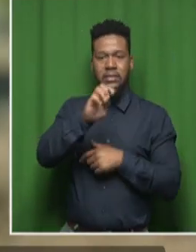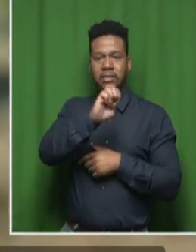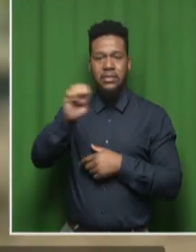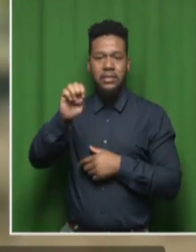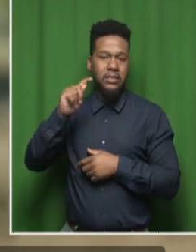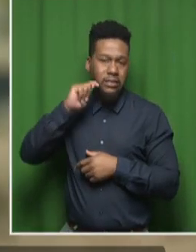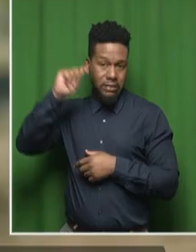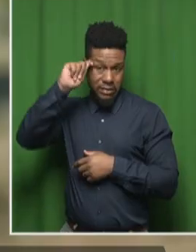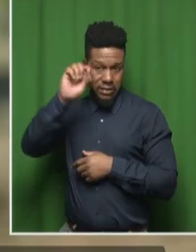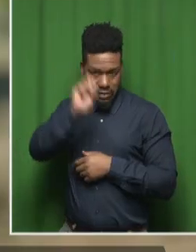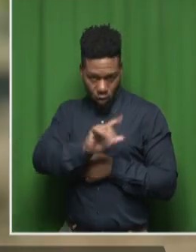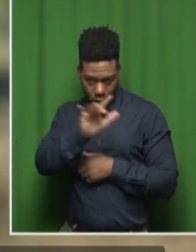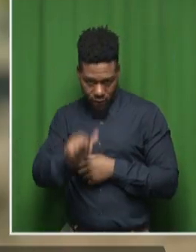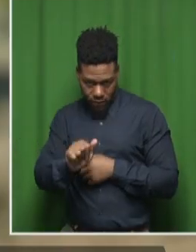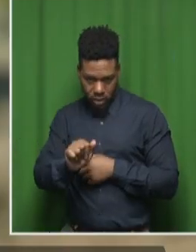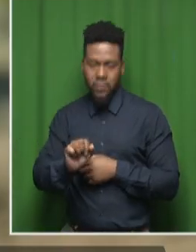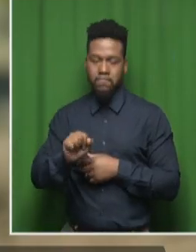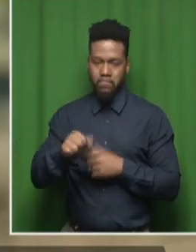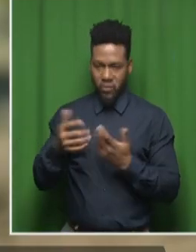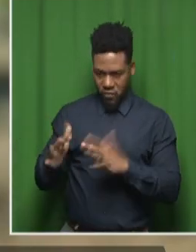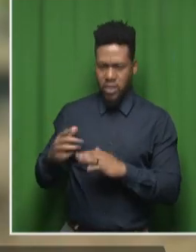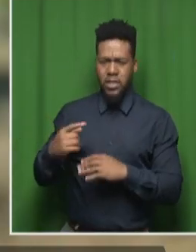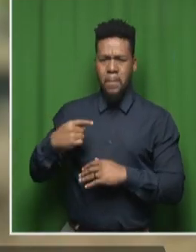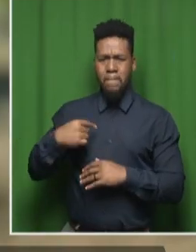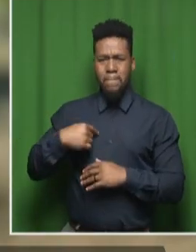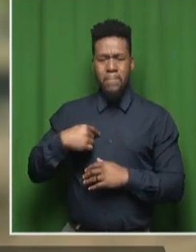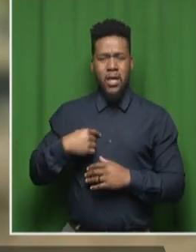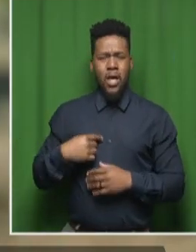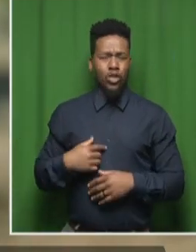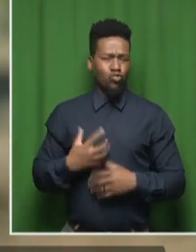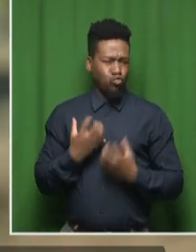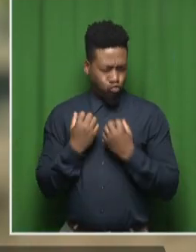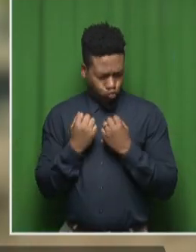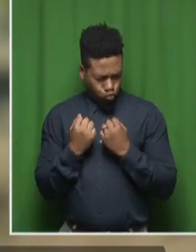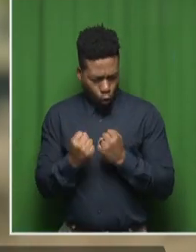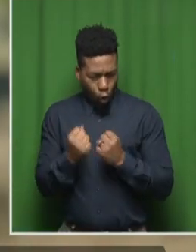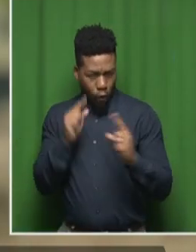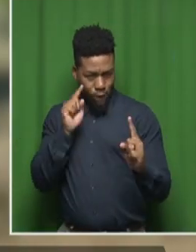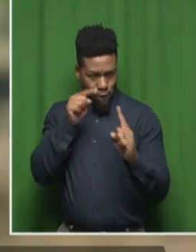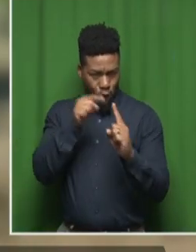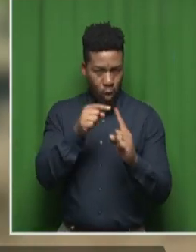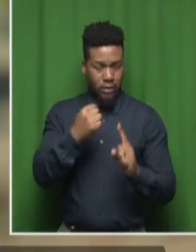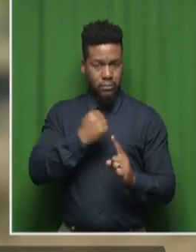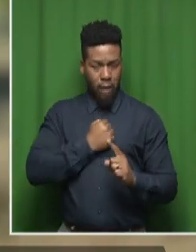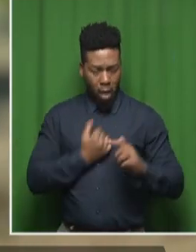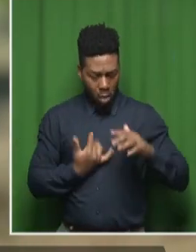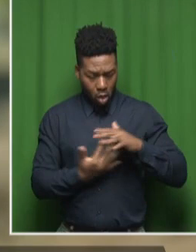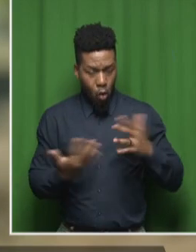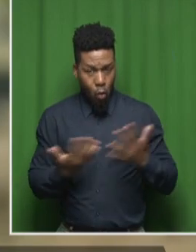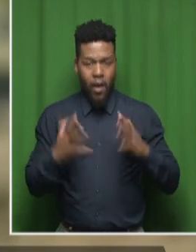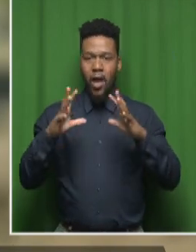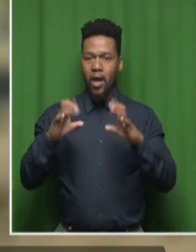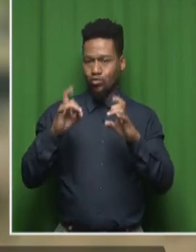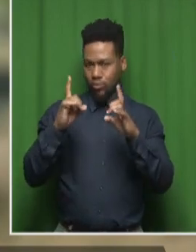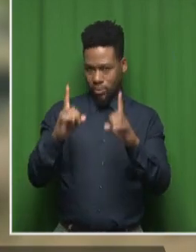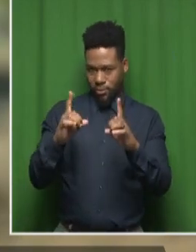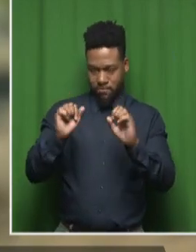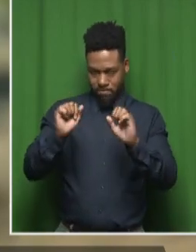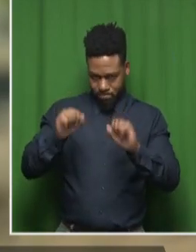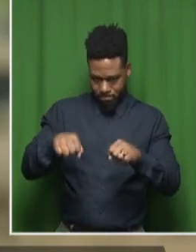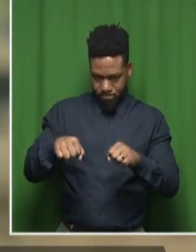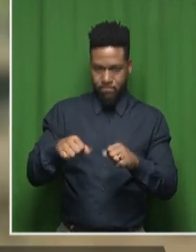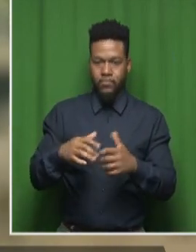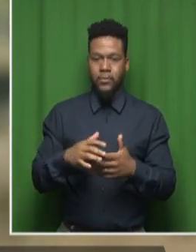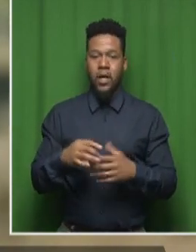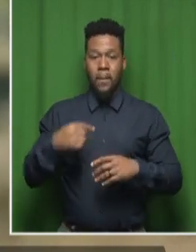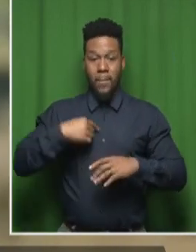strong feel for education. And that's when my advocacy for education started. And that's why I started